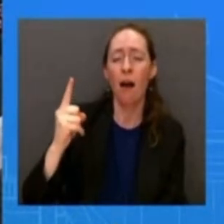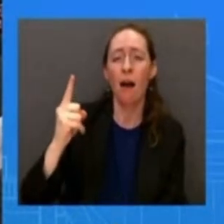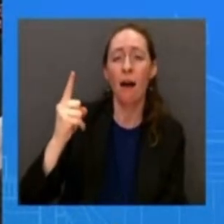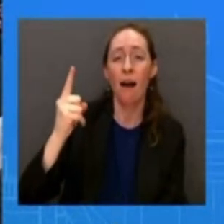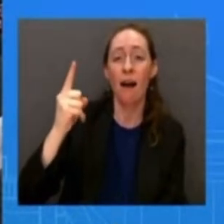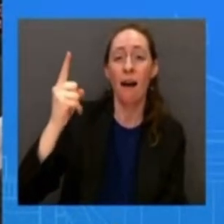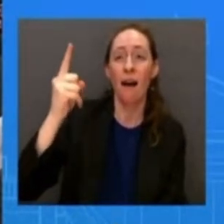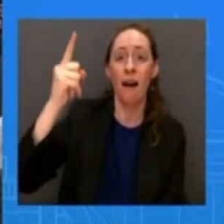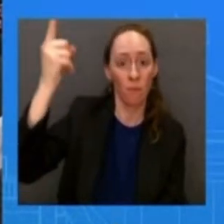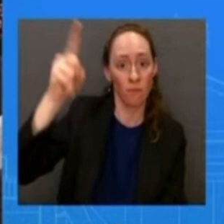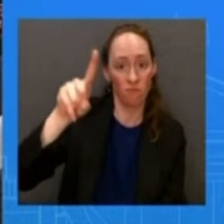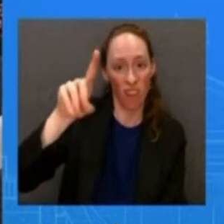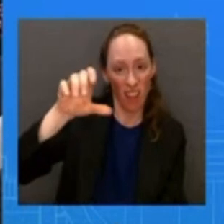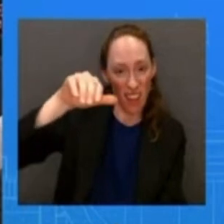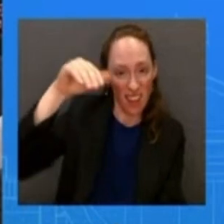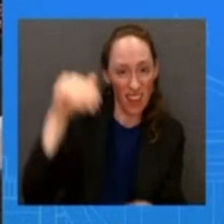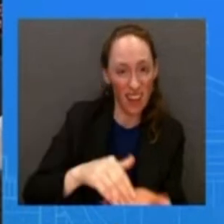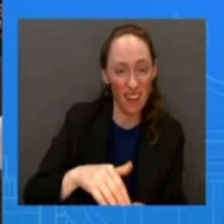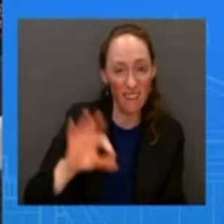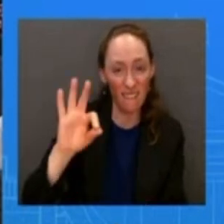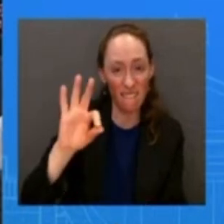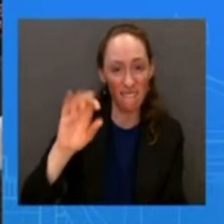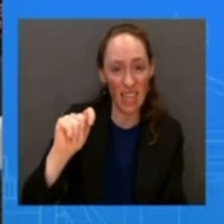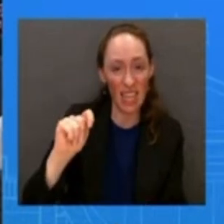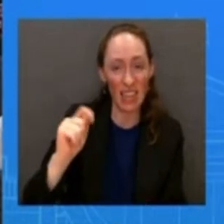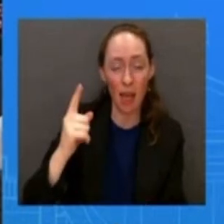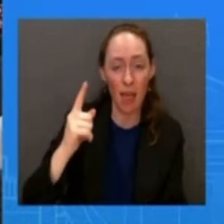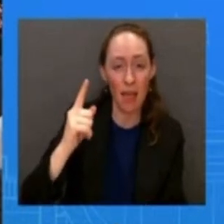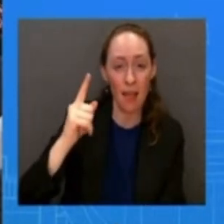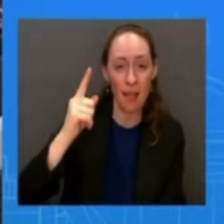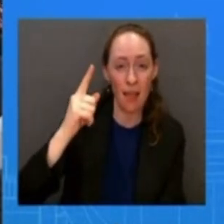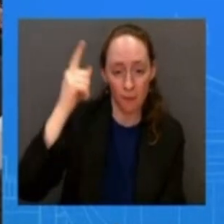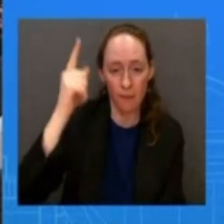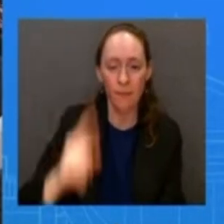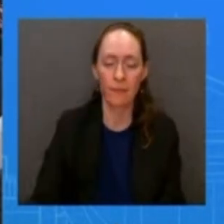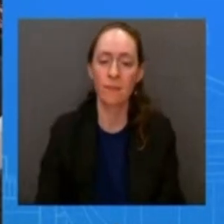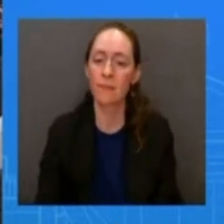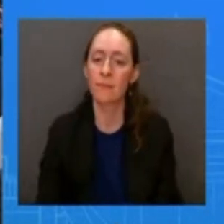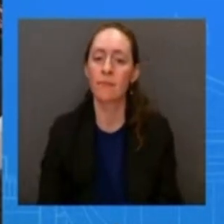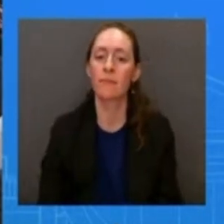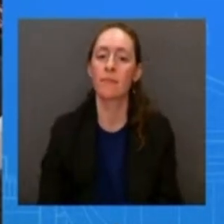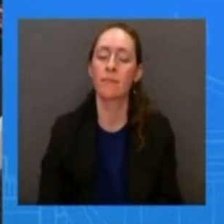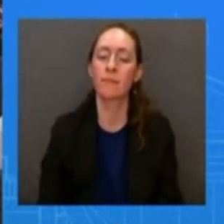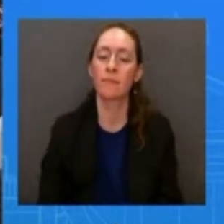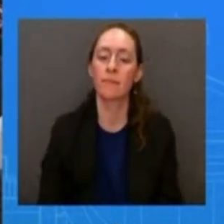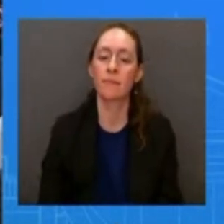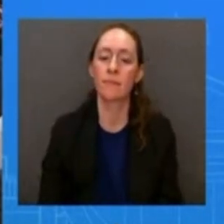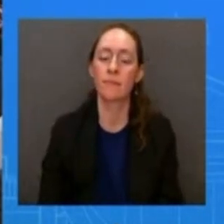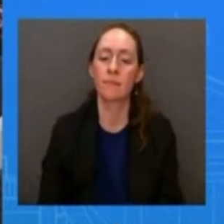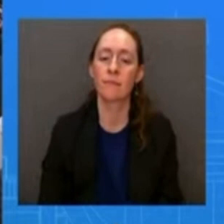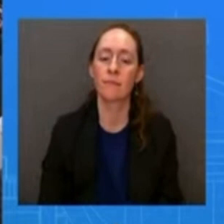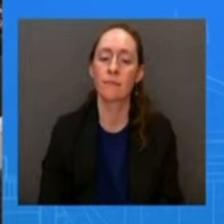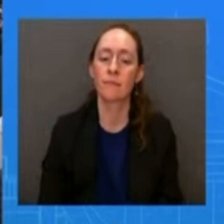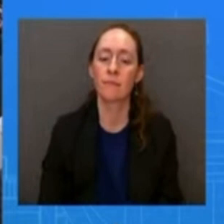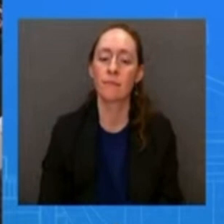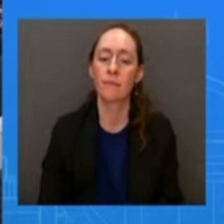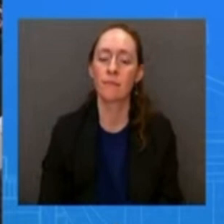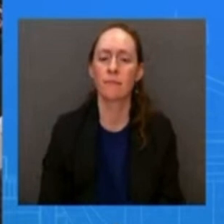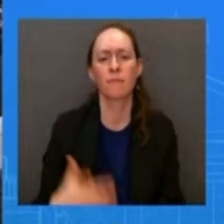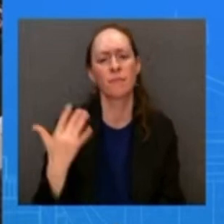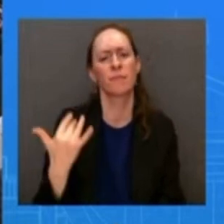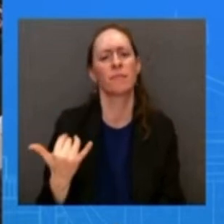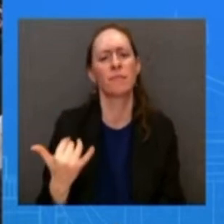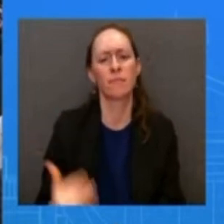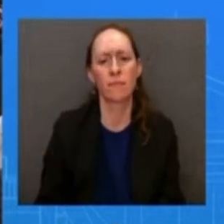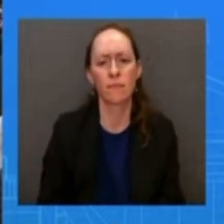that the president um and mr trudeau sent top gun fighters to blow weather balloons out of